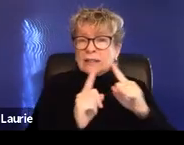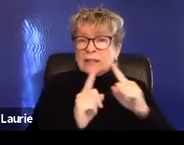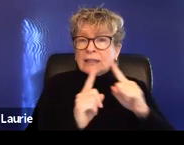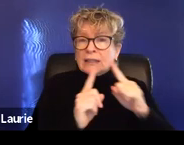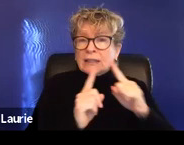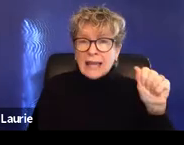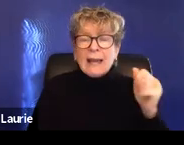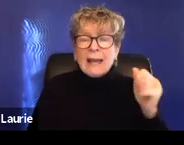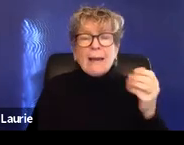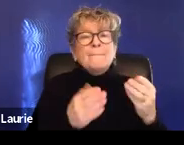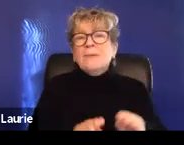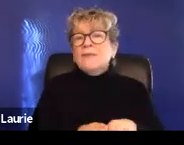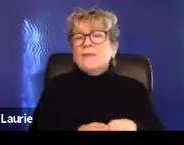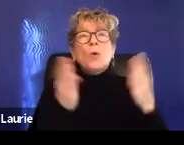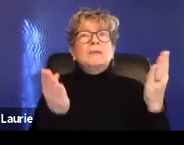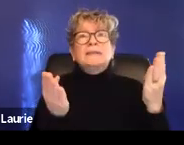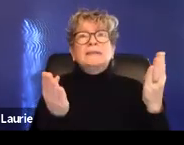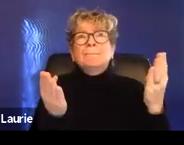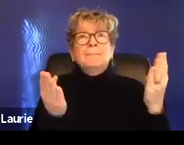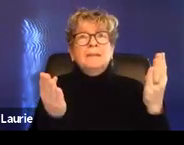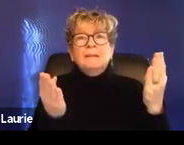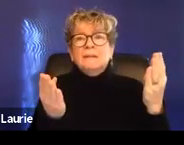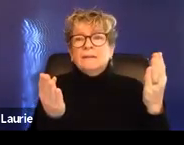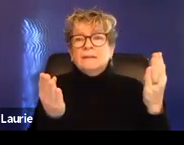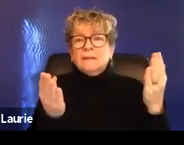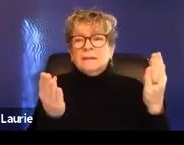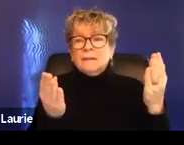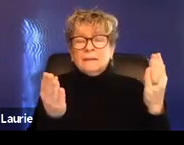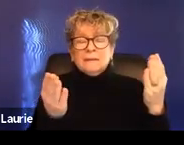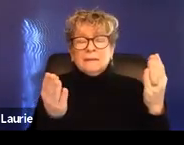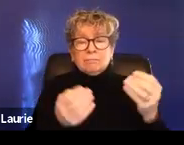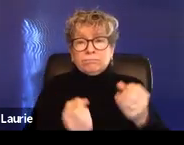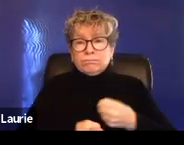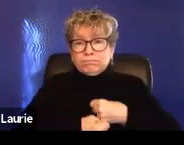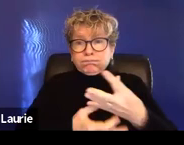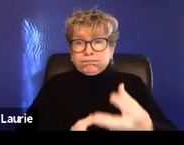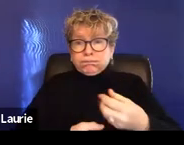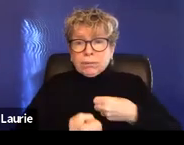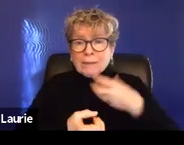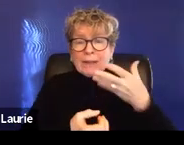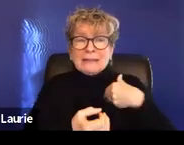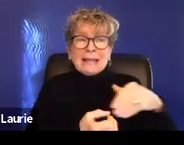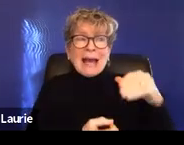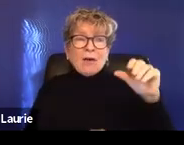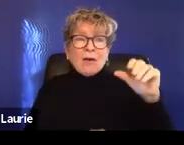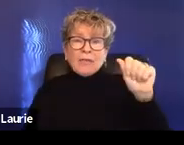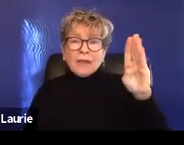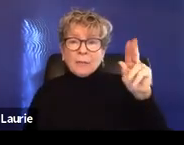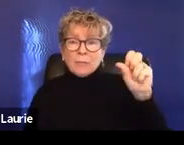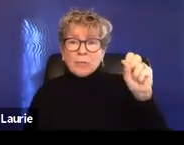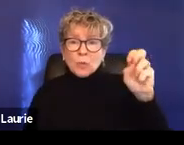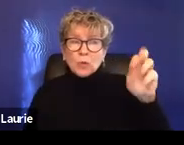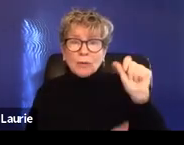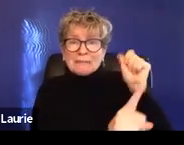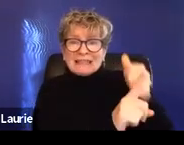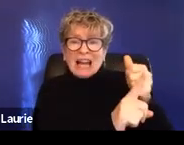it can open up a floodgate because of the fact that the abuser is now super pissed that the survivor is making